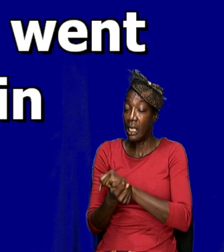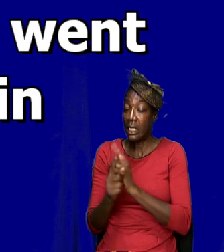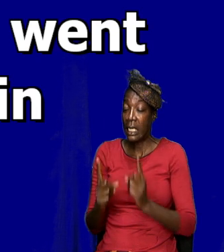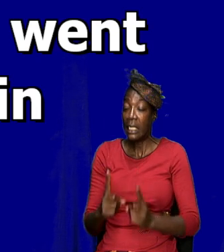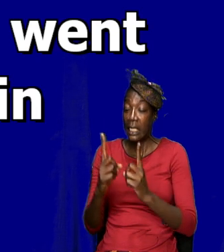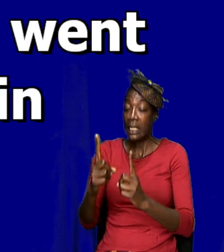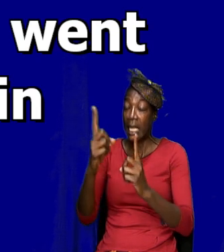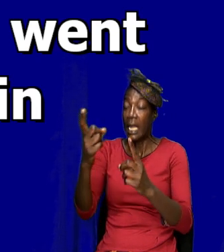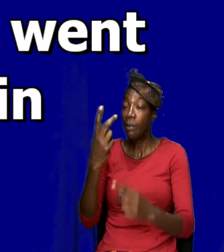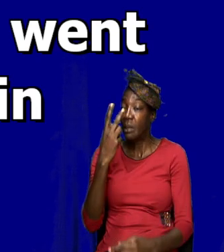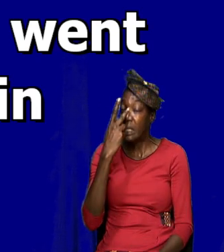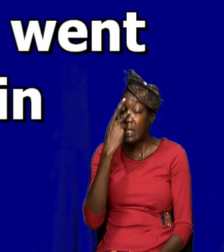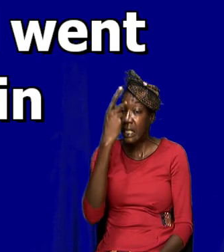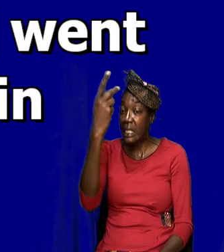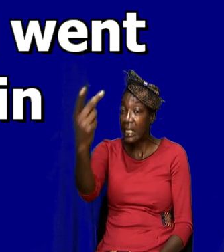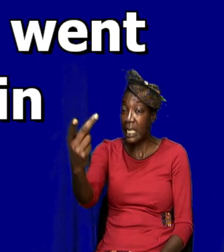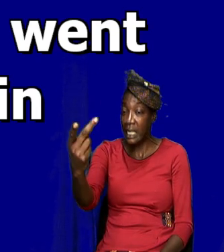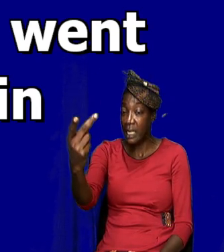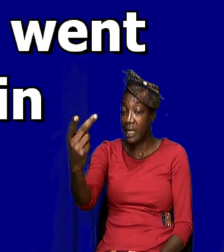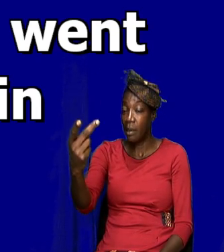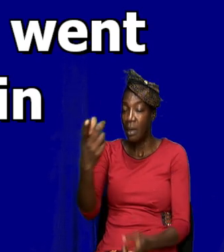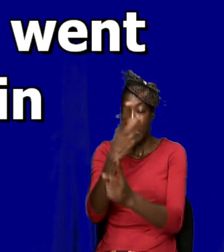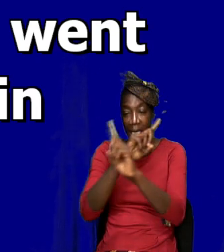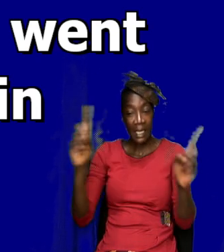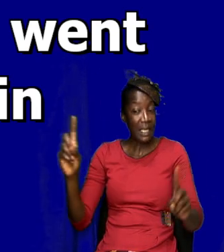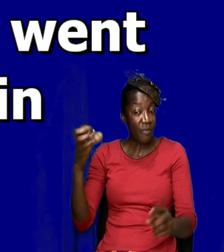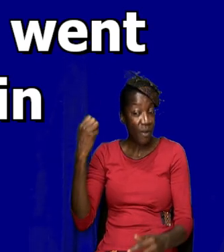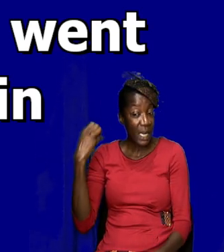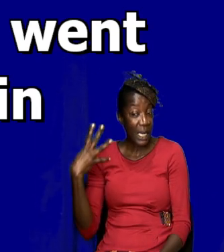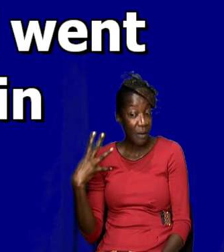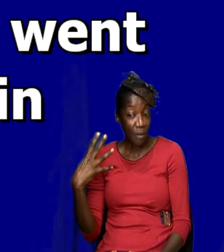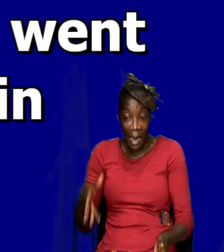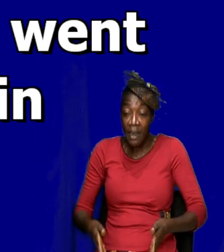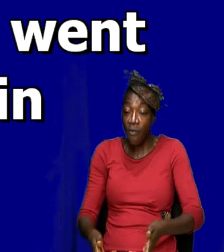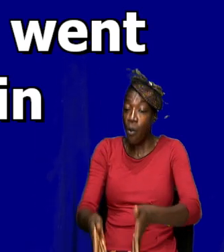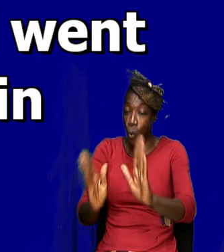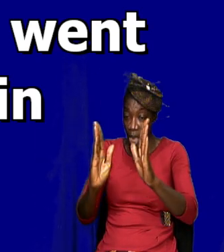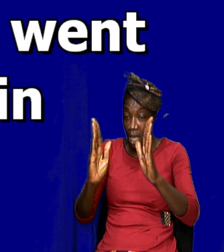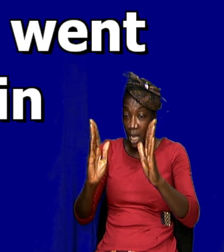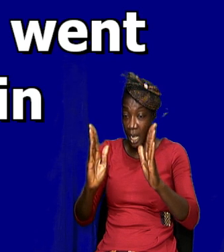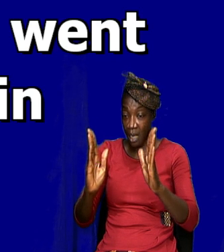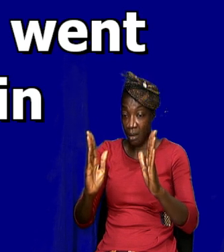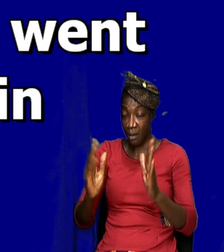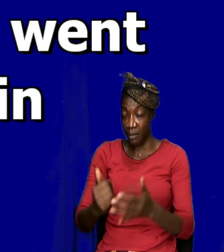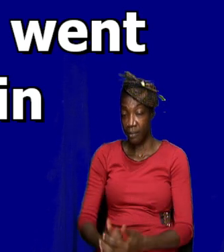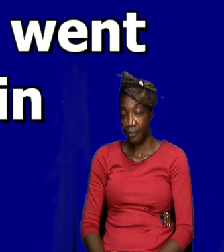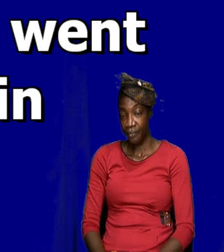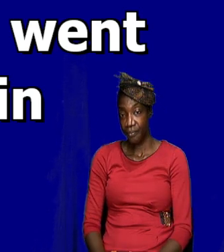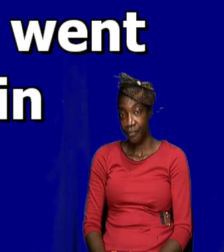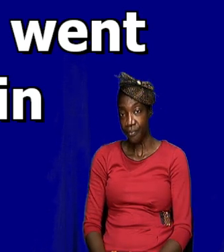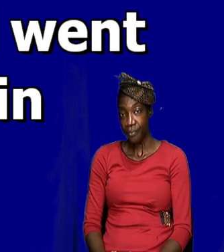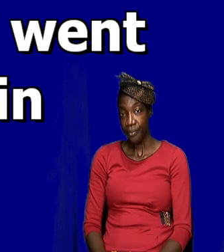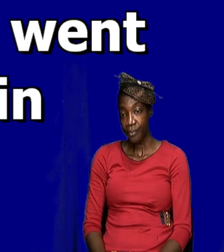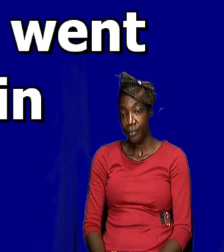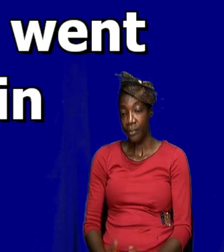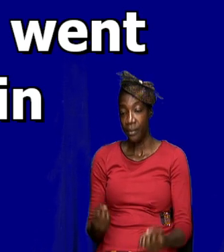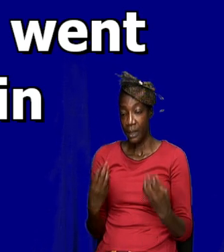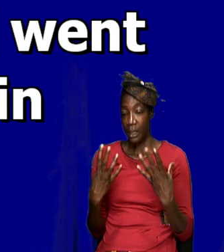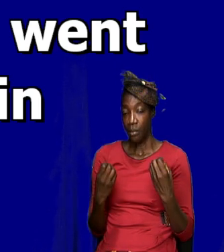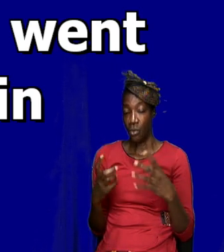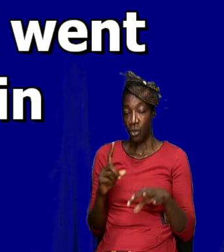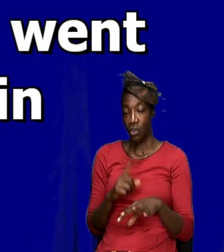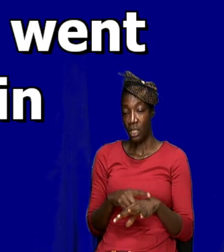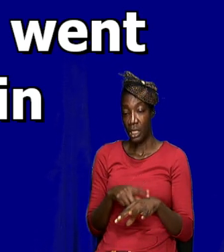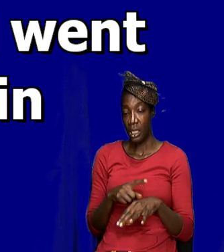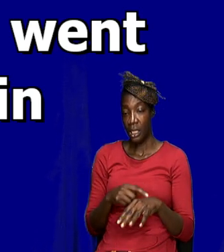saw him in a different light. You know, a lot of times